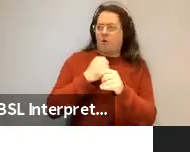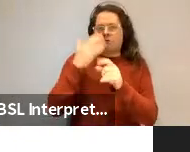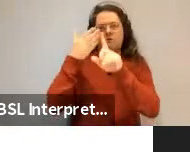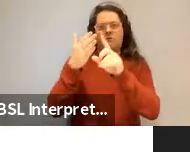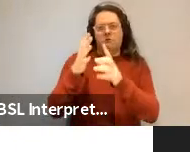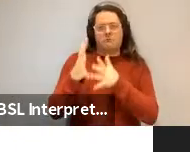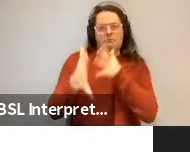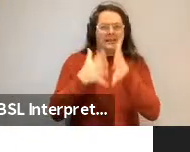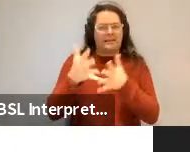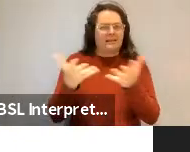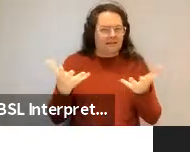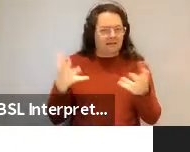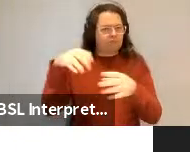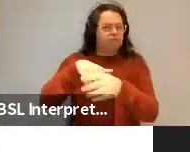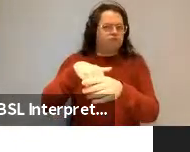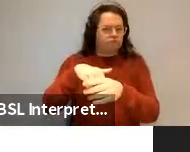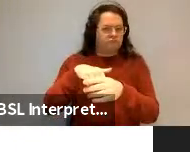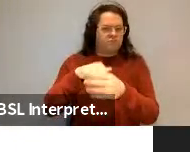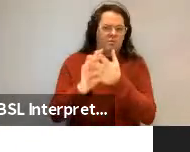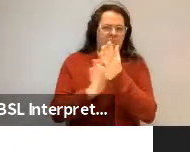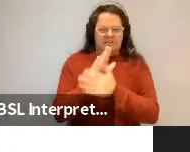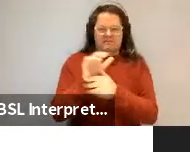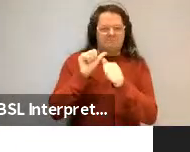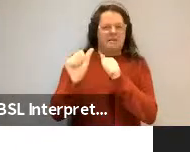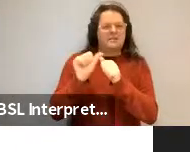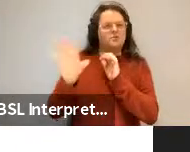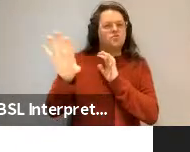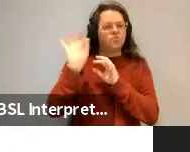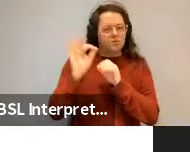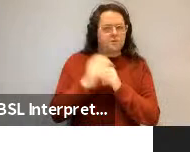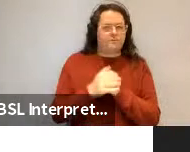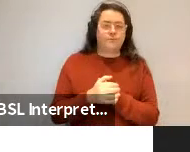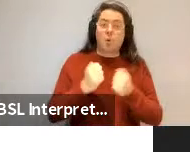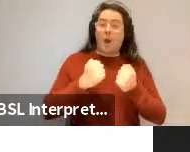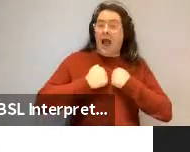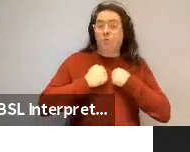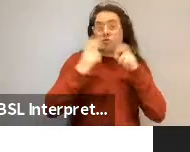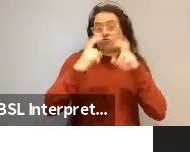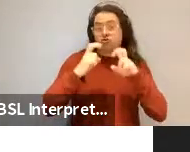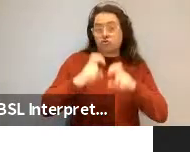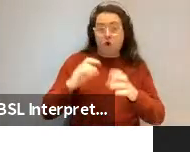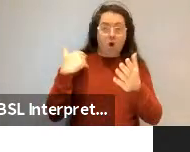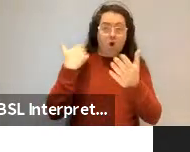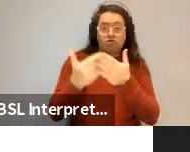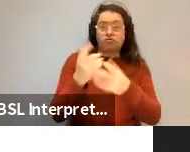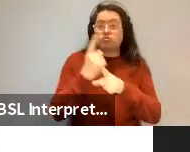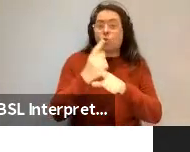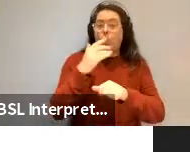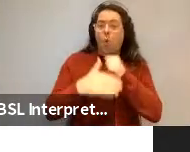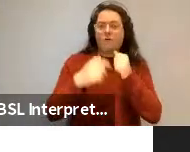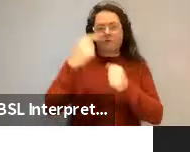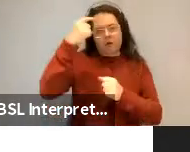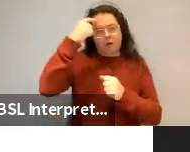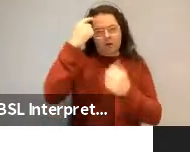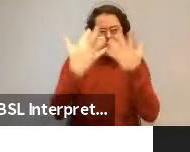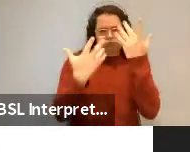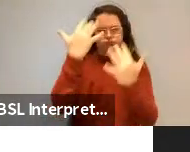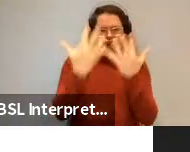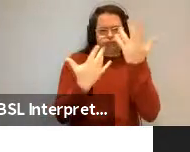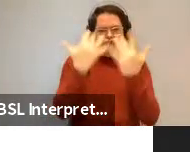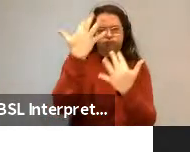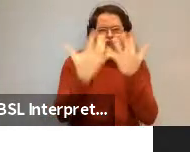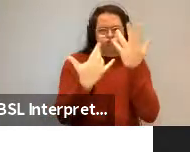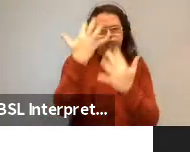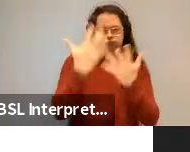So a lot of our work in our lab has argued that this idea of statistical preemption scales up